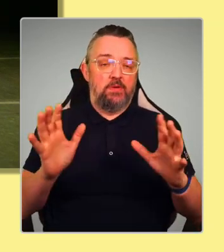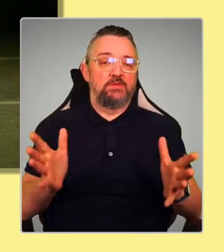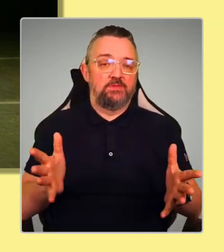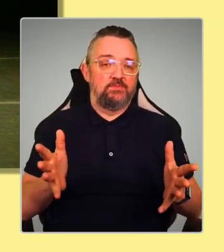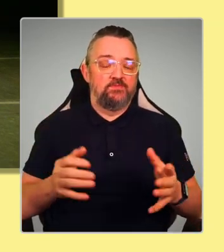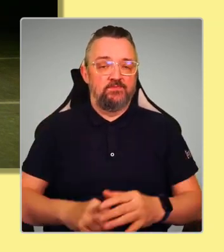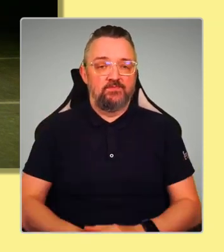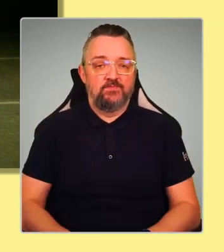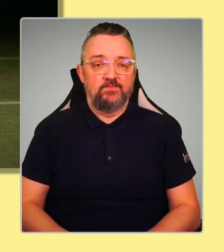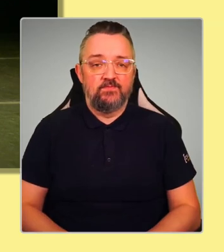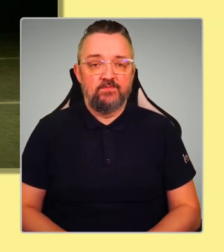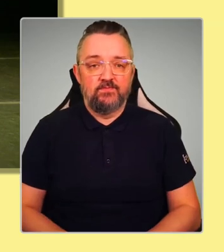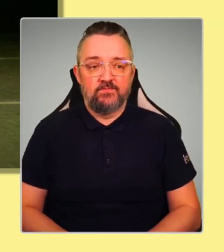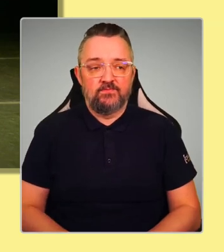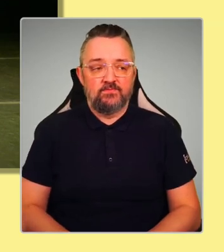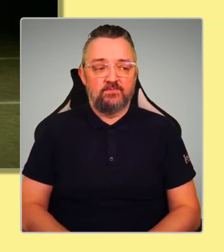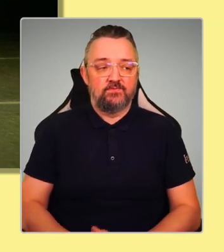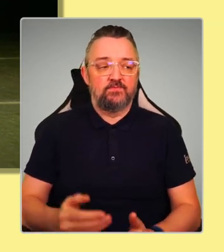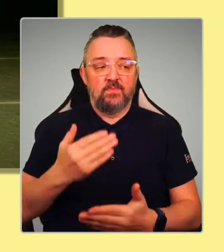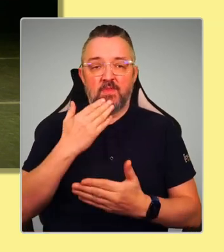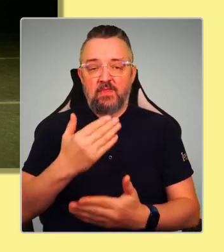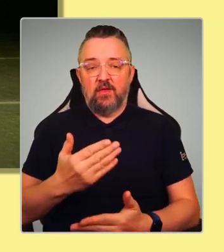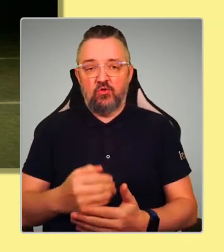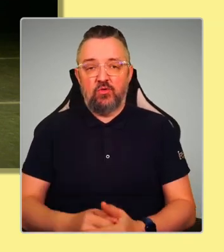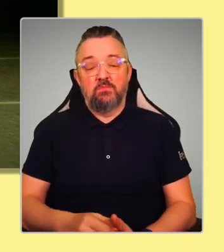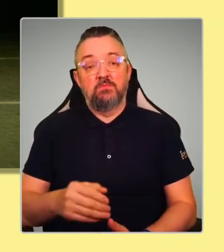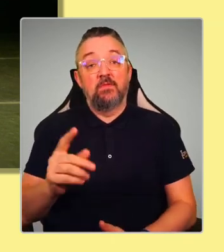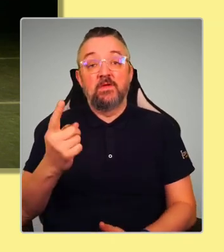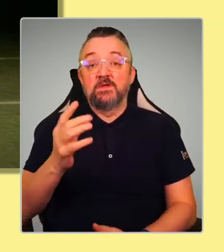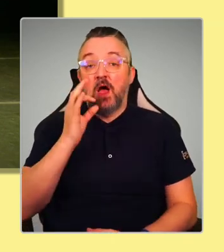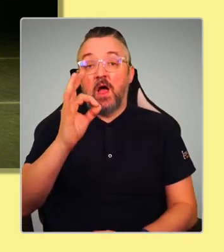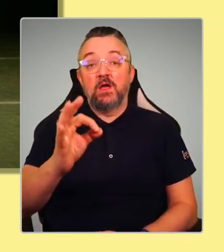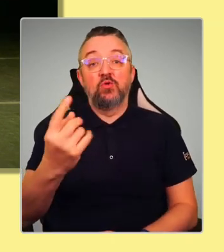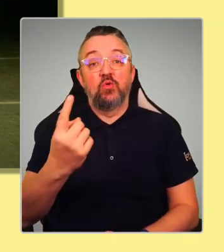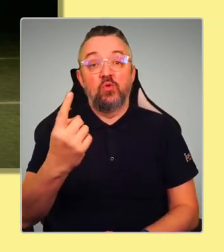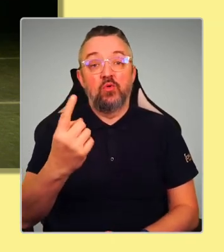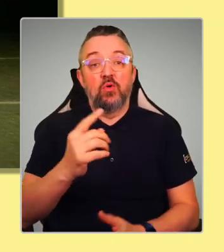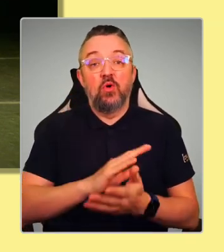Okay, thanks very much. First to answer that is Hamza.